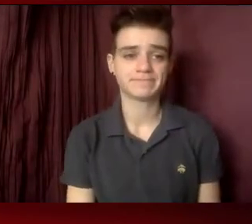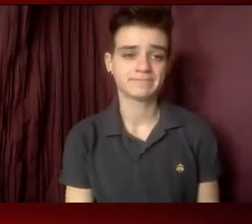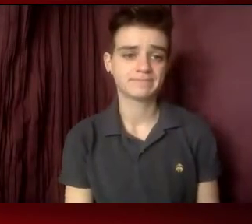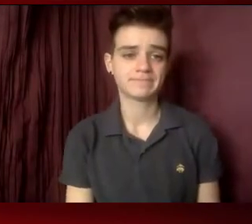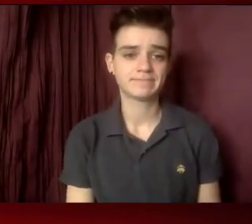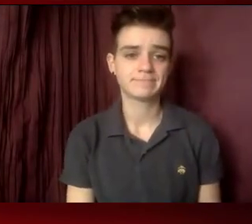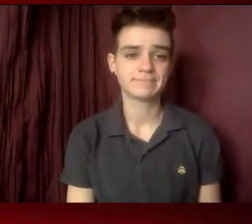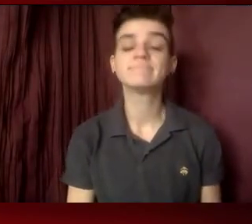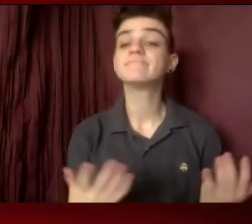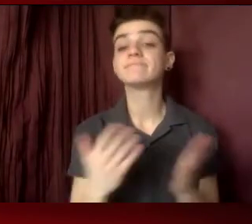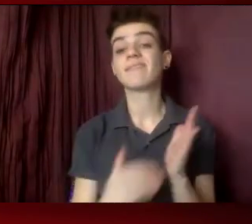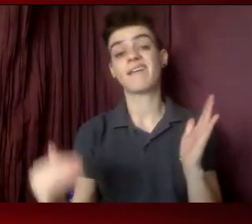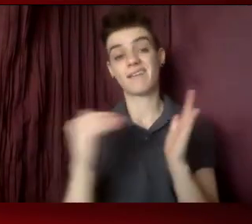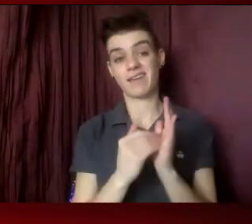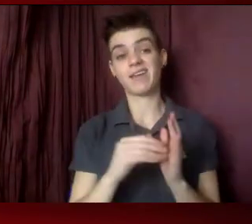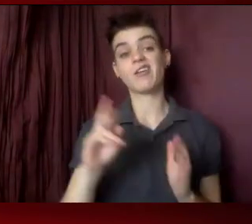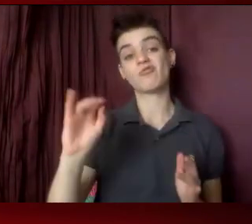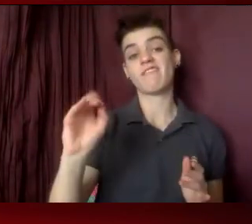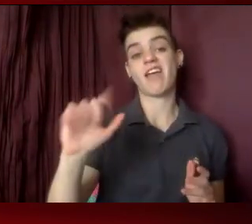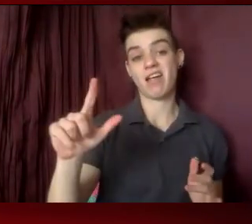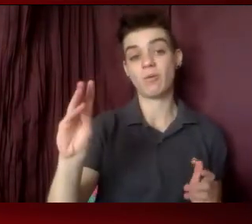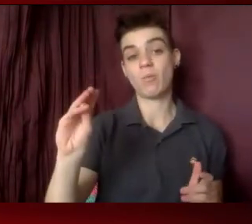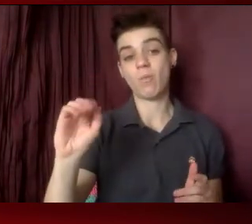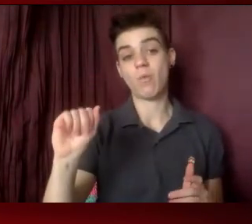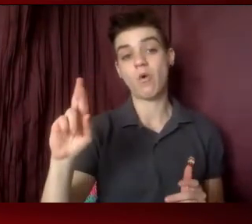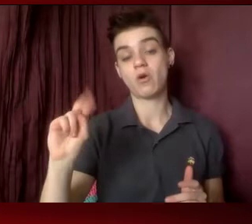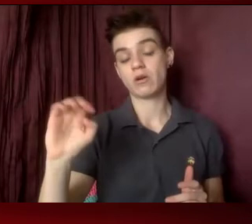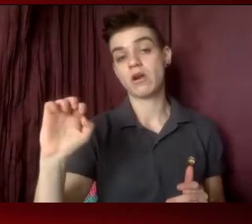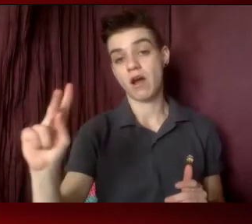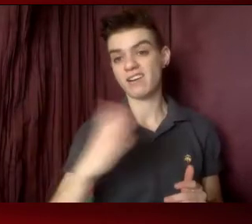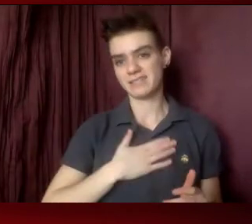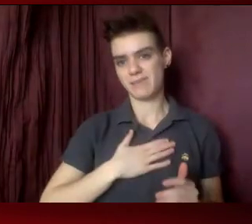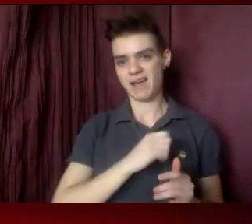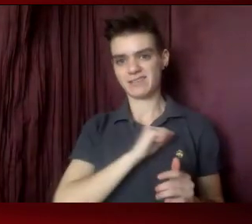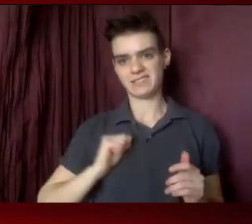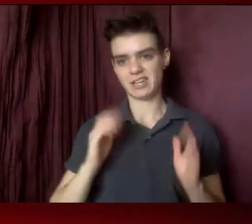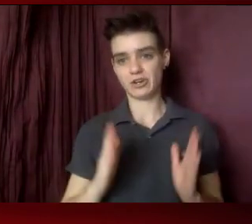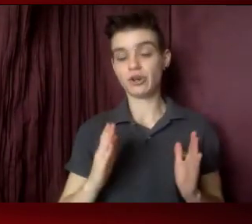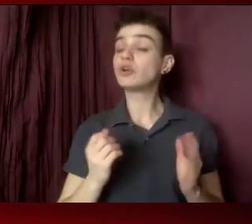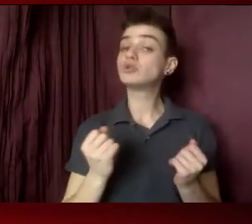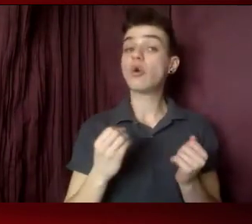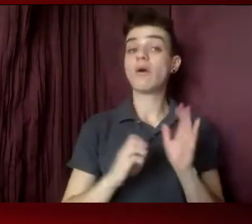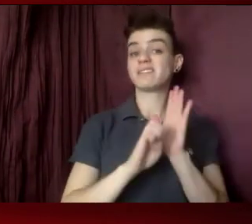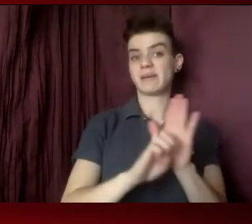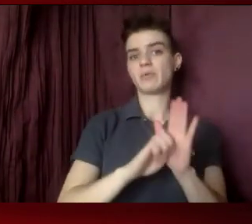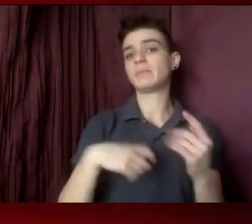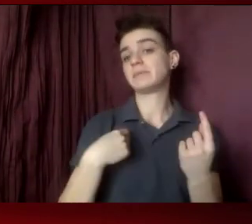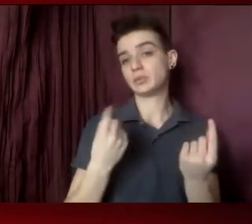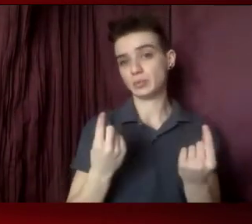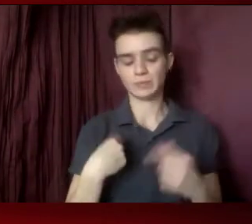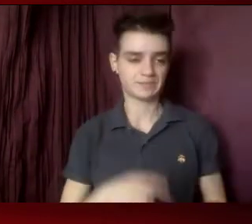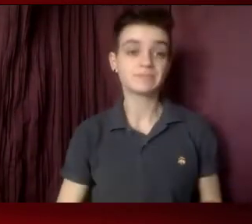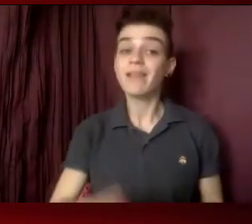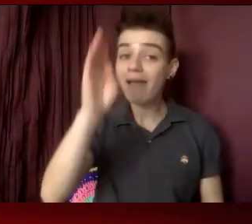As I mentioned, Raphael Warnock is my senator. So here's how I'm going to approach it. Hello, Senator Warnock.